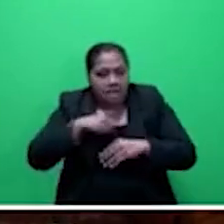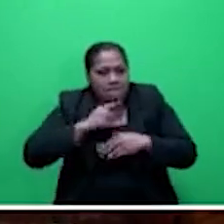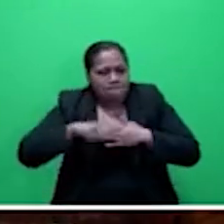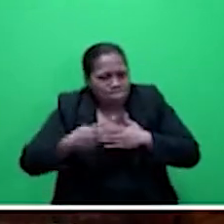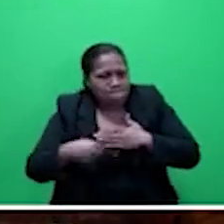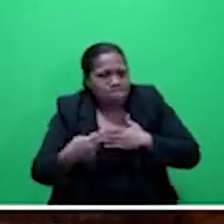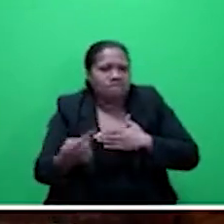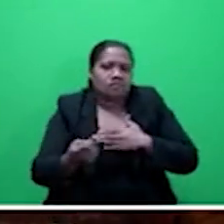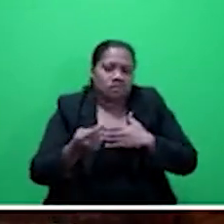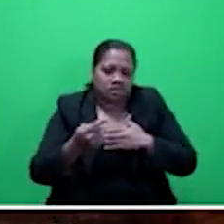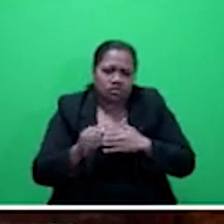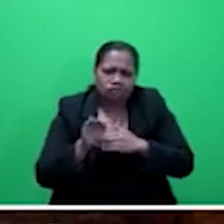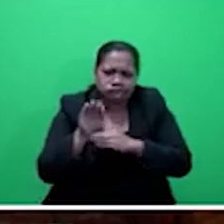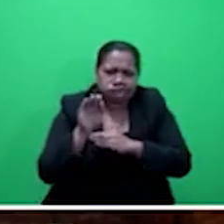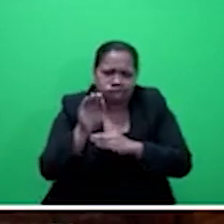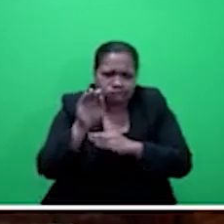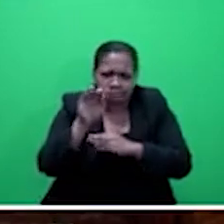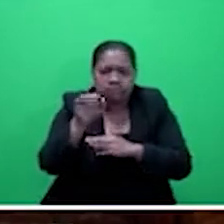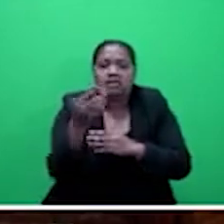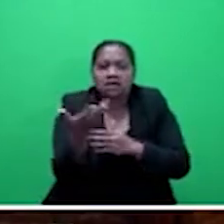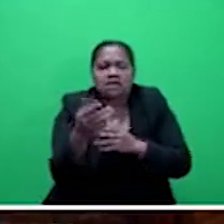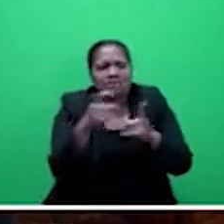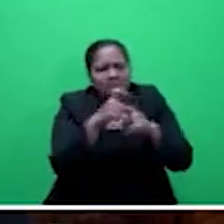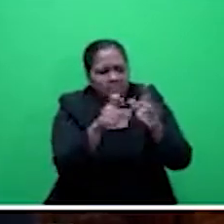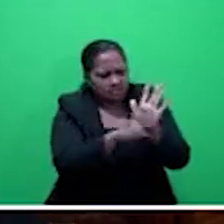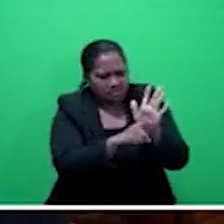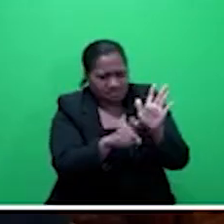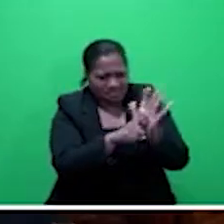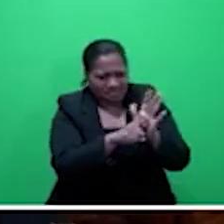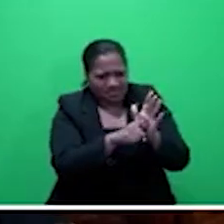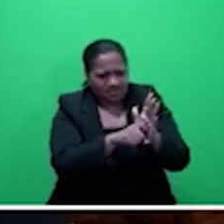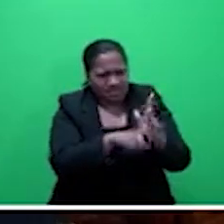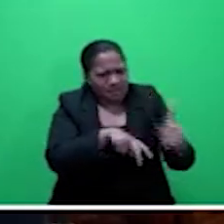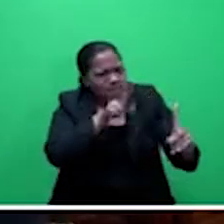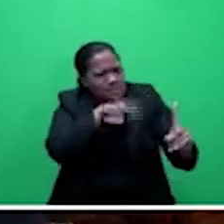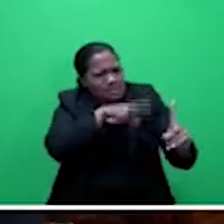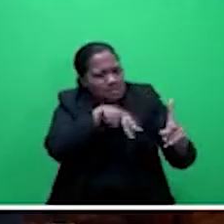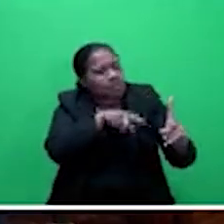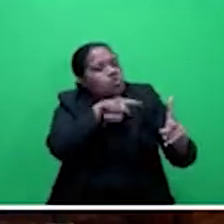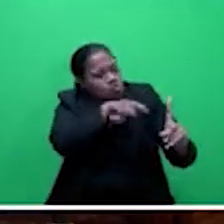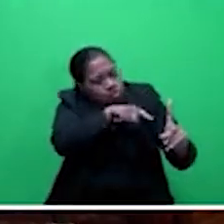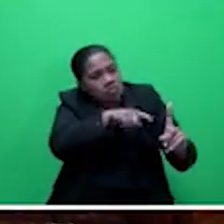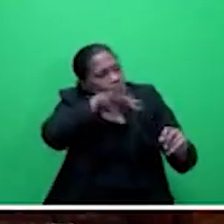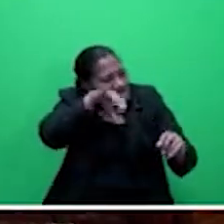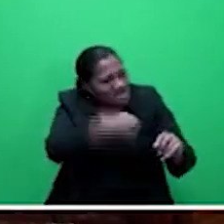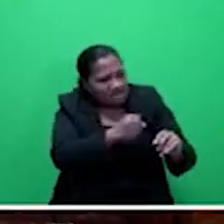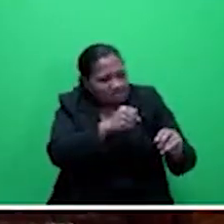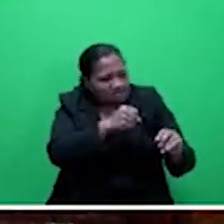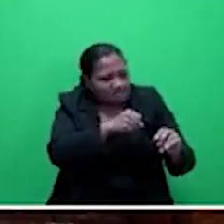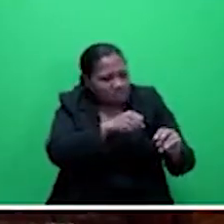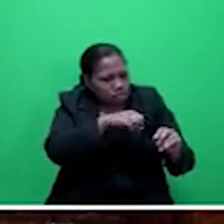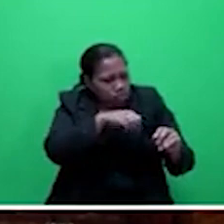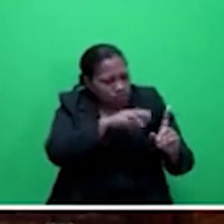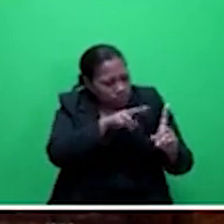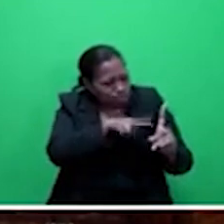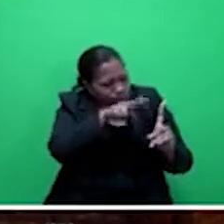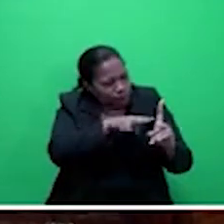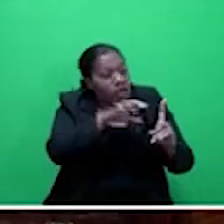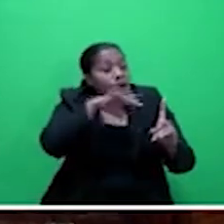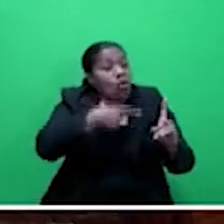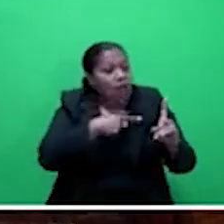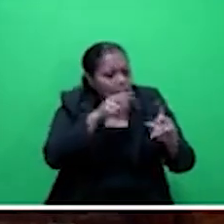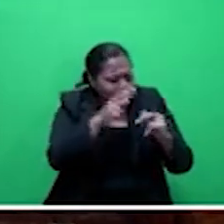from DRR perspective. That needs to be looked at in tandem. Because, unfortunately, our building code